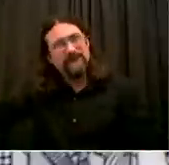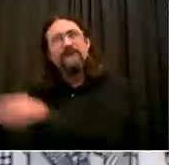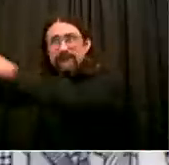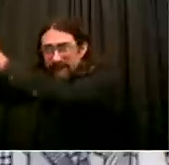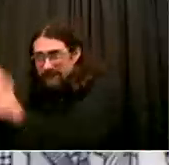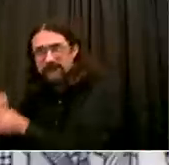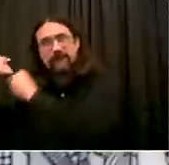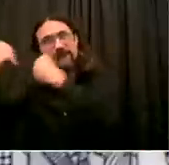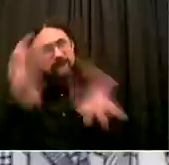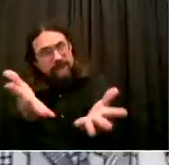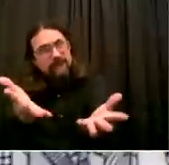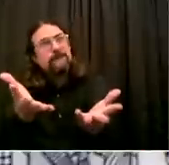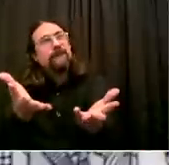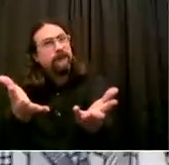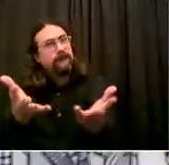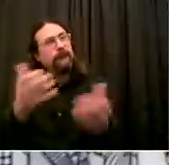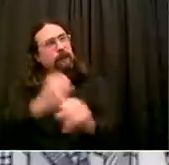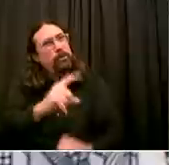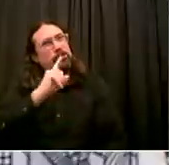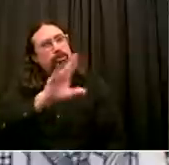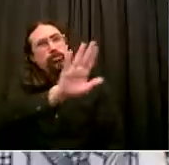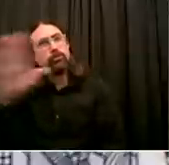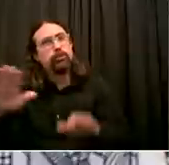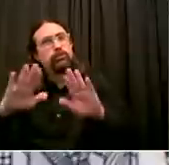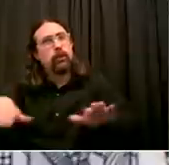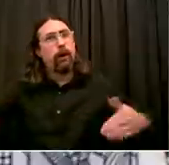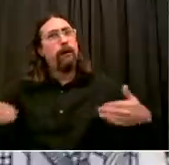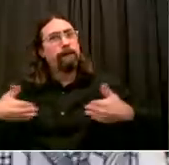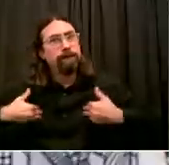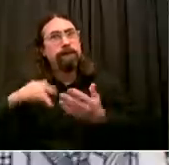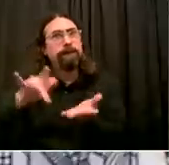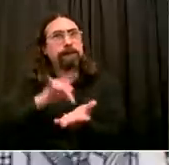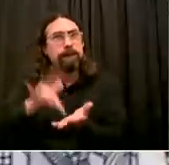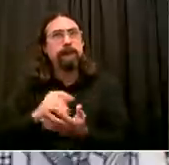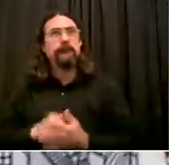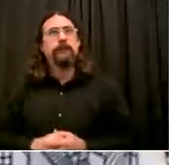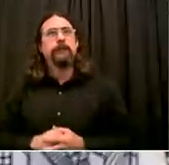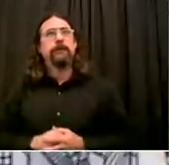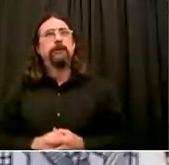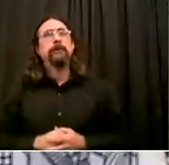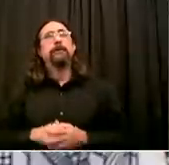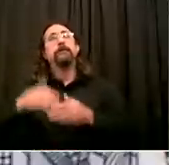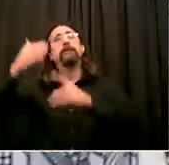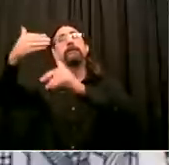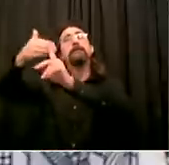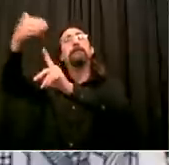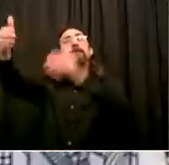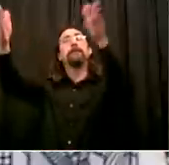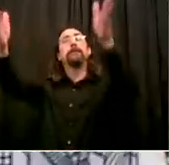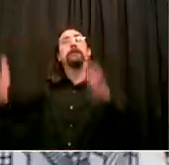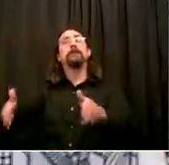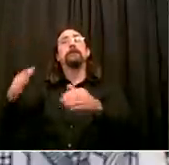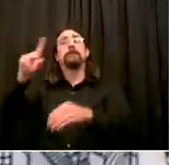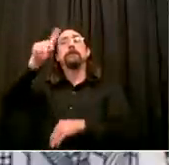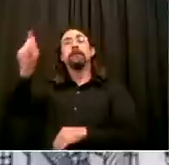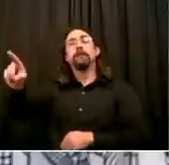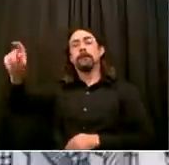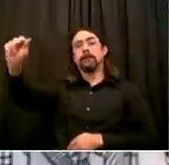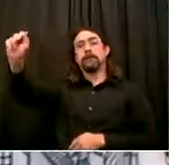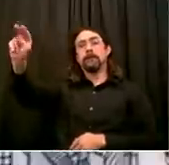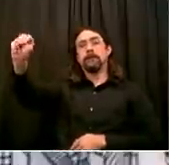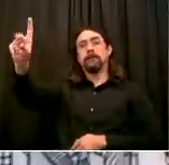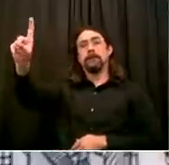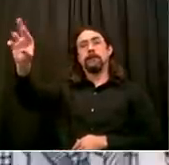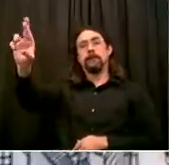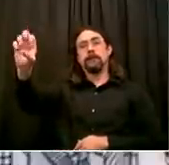Mayor, good morning. For a couple of days now, you've described the cluster zones as leveling off. And